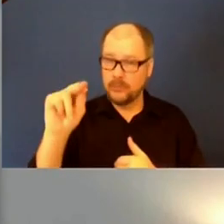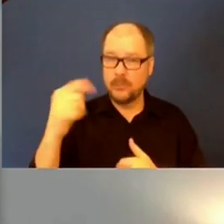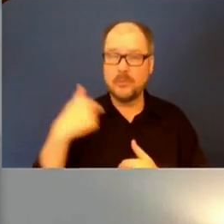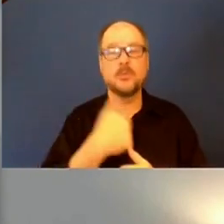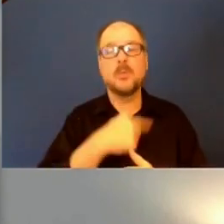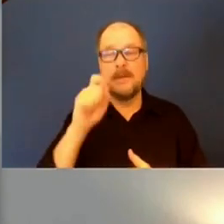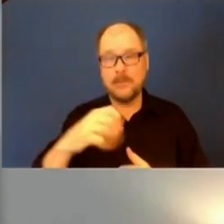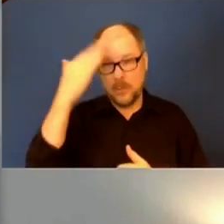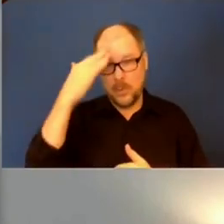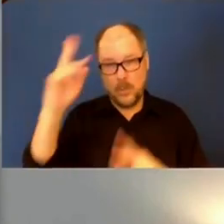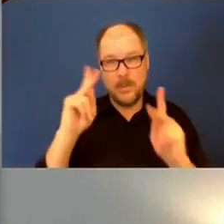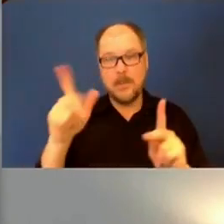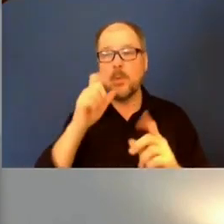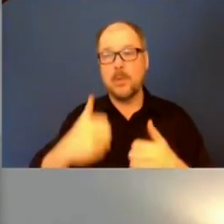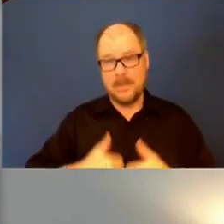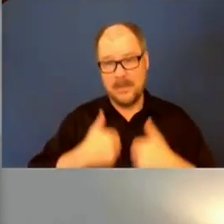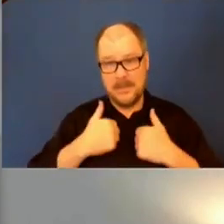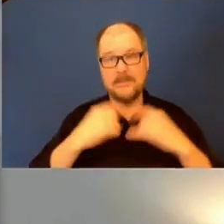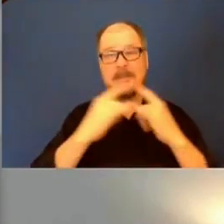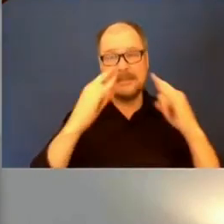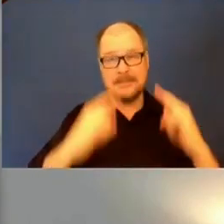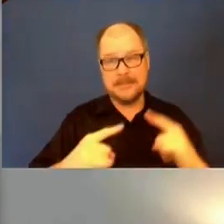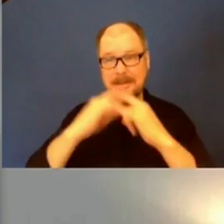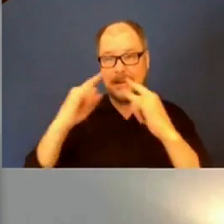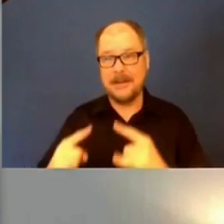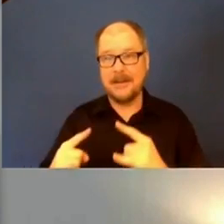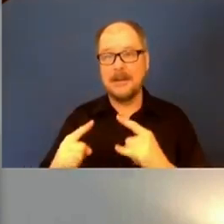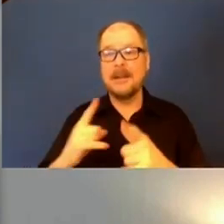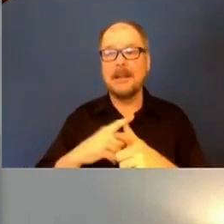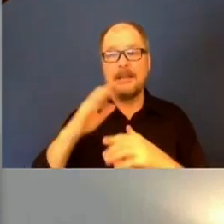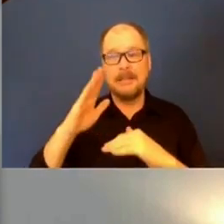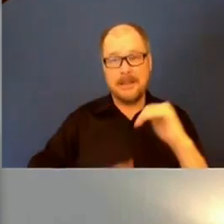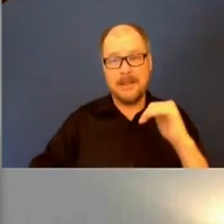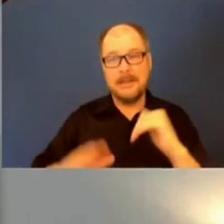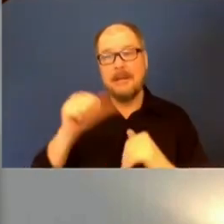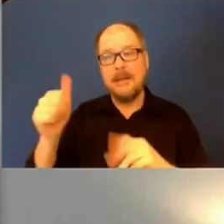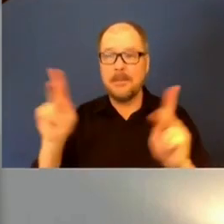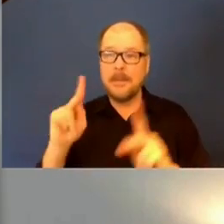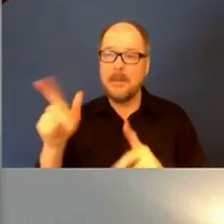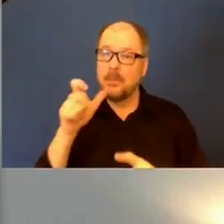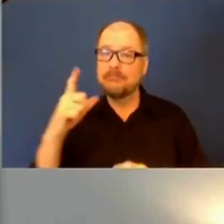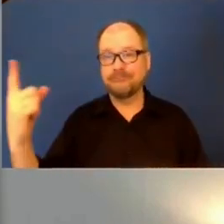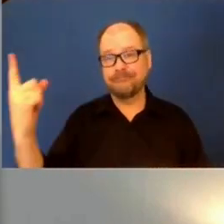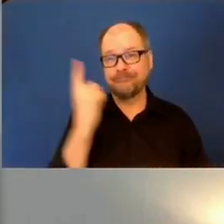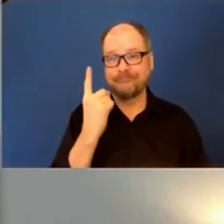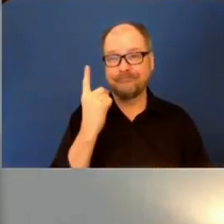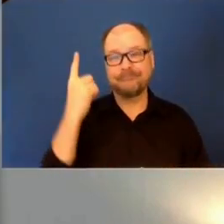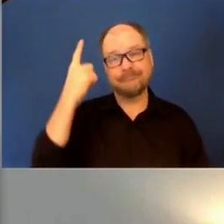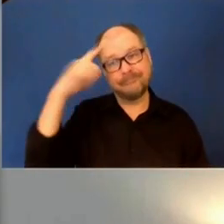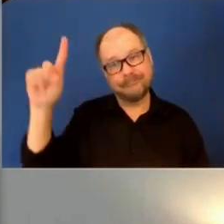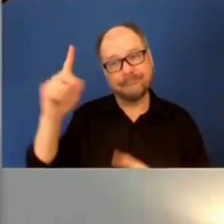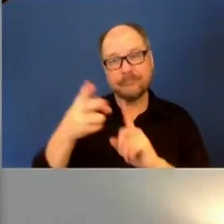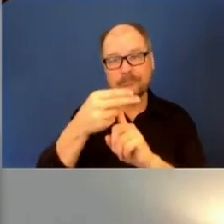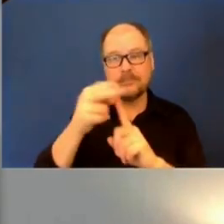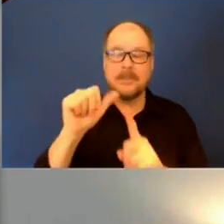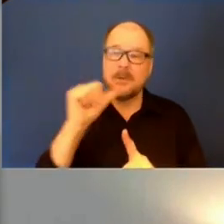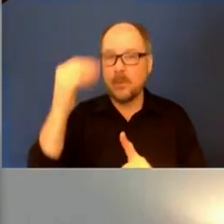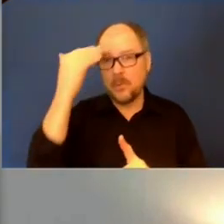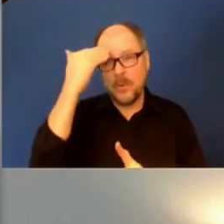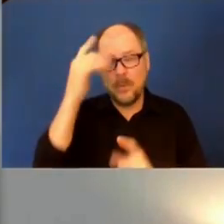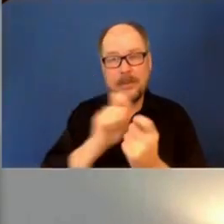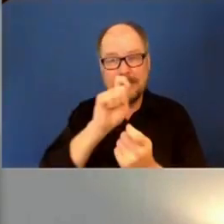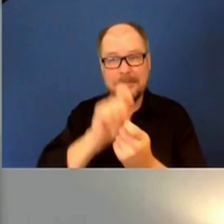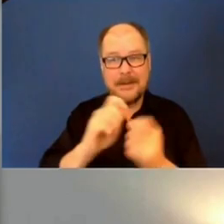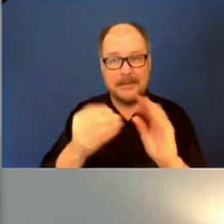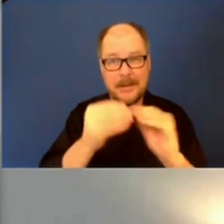impacted by the encampment and others who actually just came up and wanted a place to stay. And I don't have the exact numbers and maybe Karen can provide